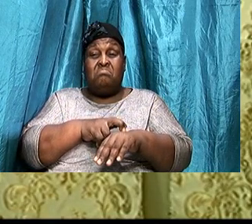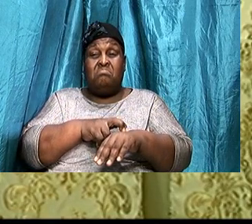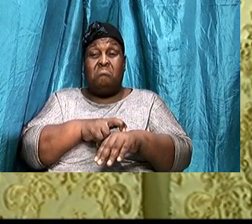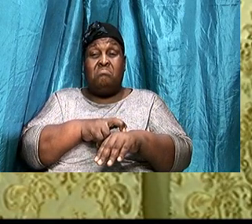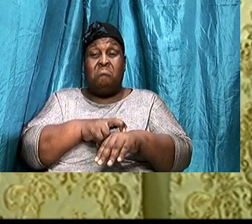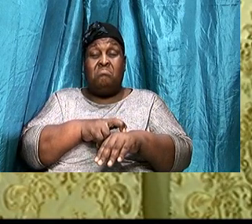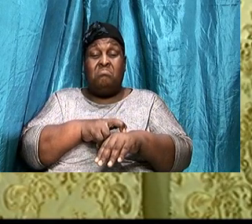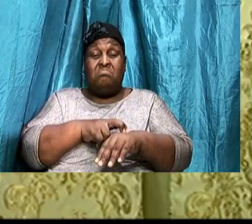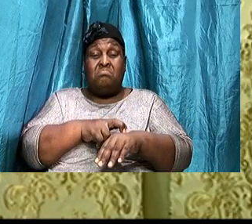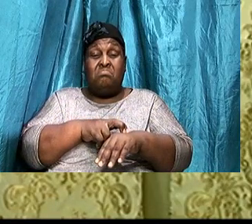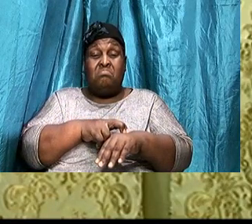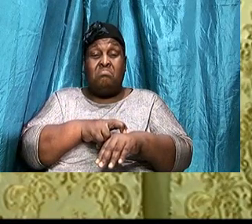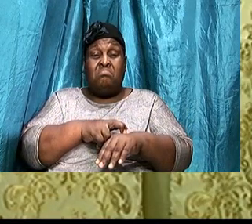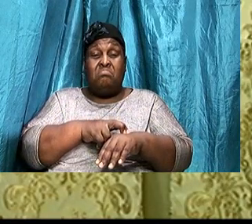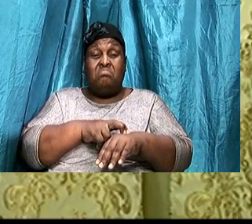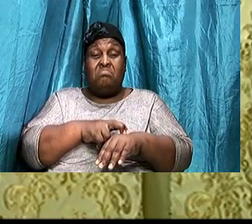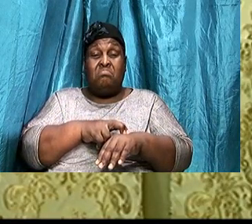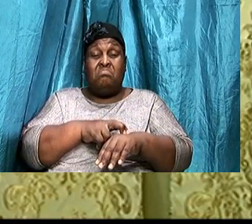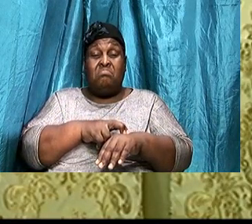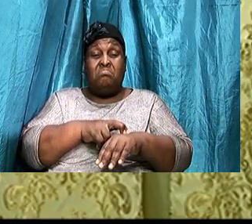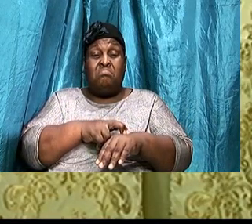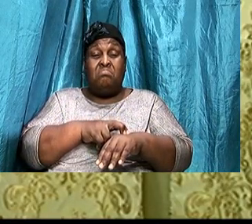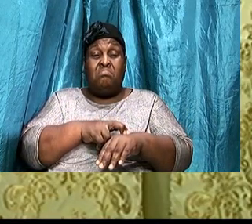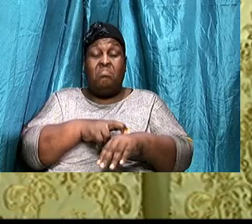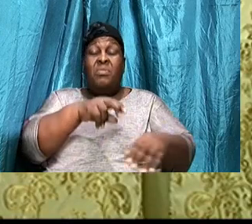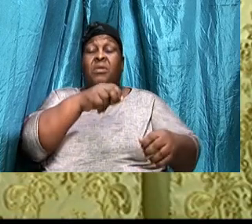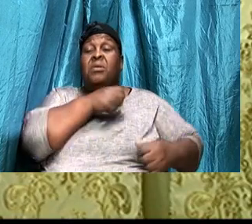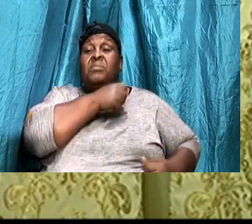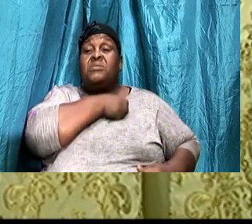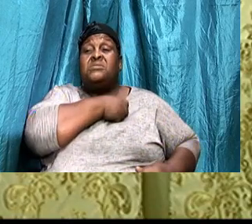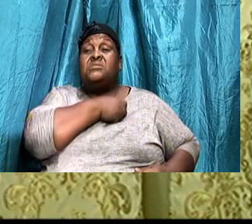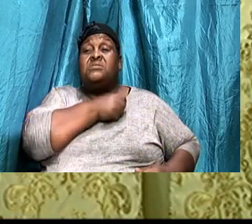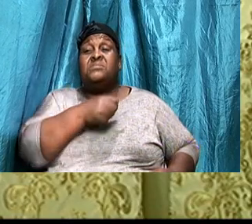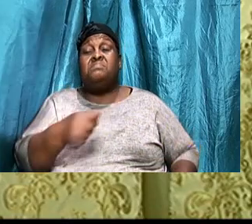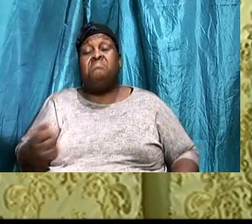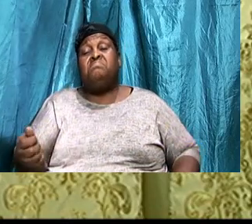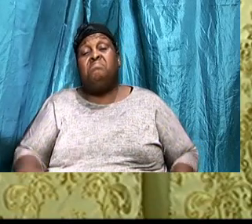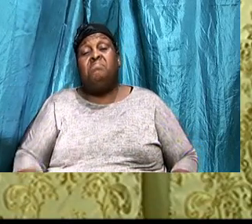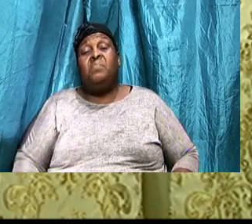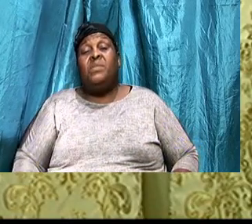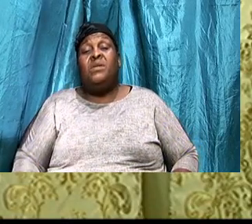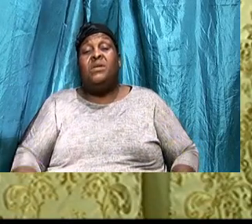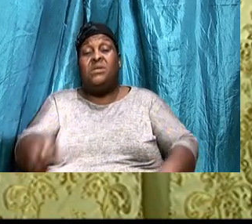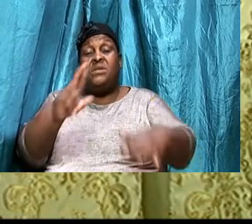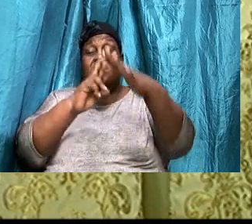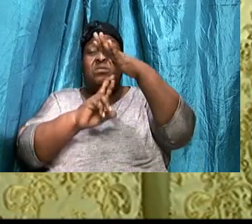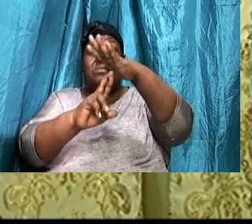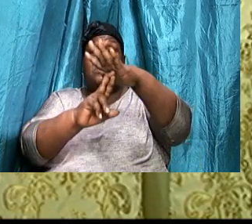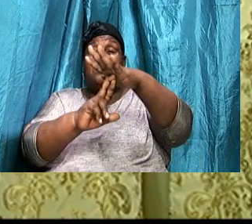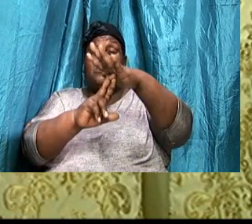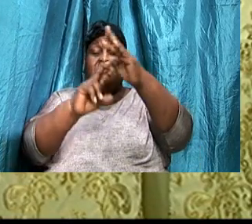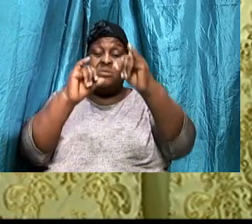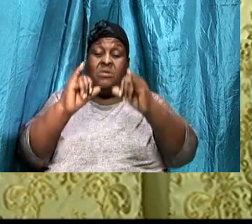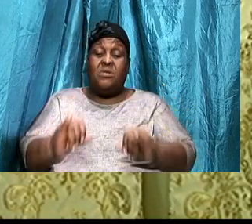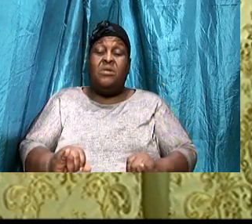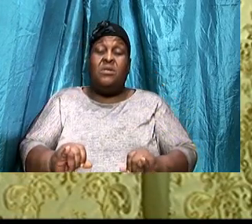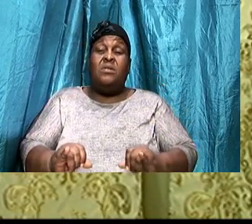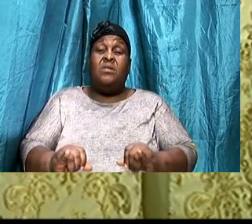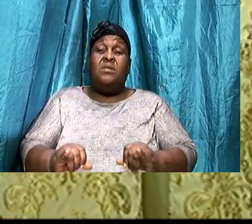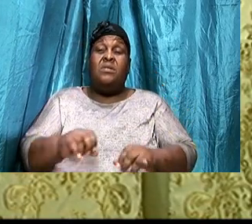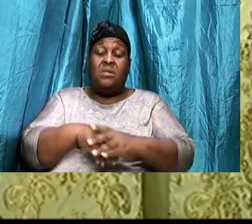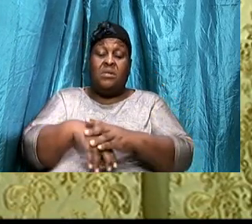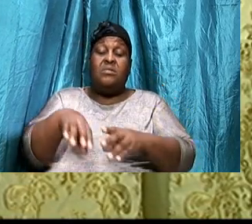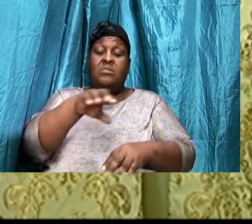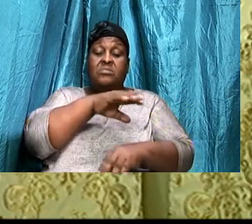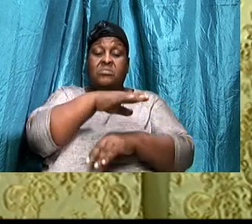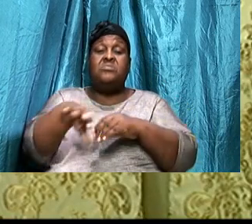So in other words, The ambassador, Is a respected, Individual, In his country,